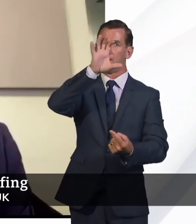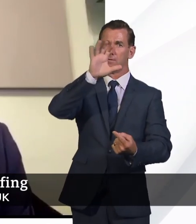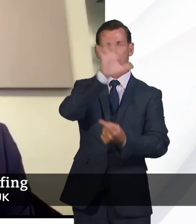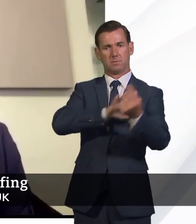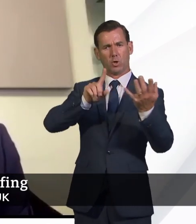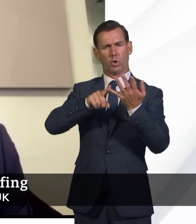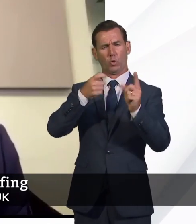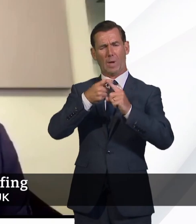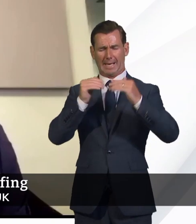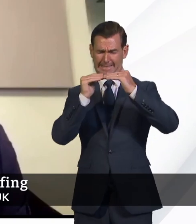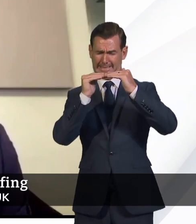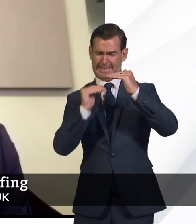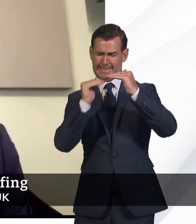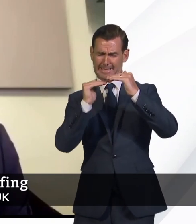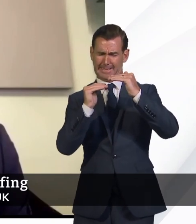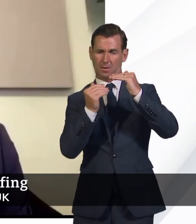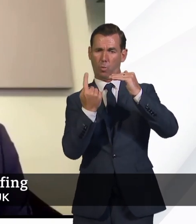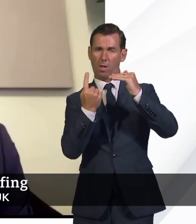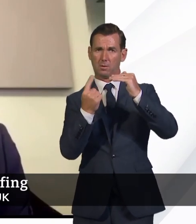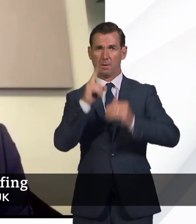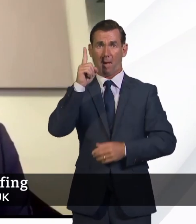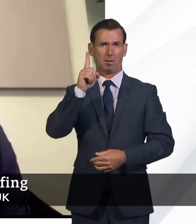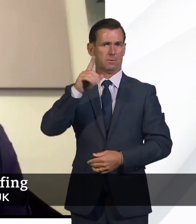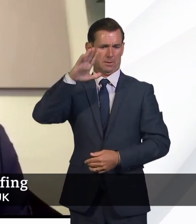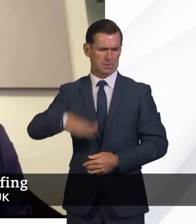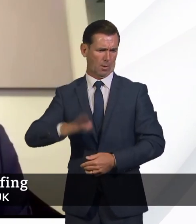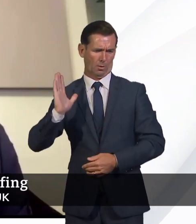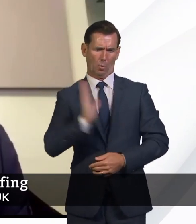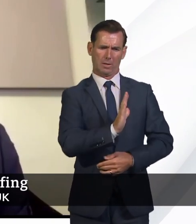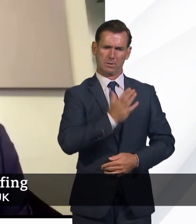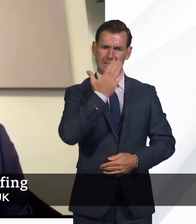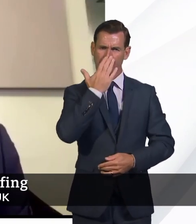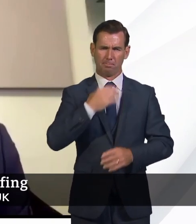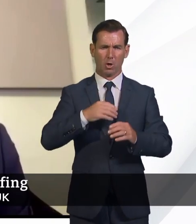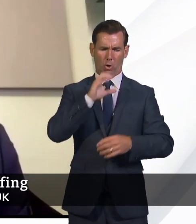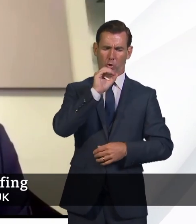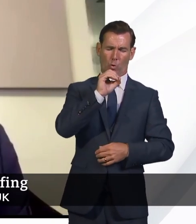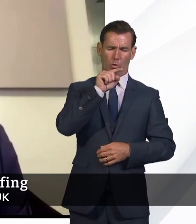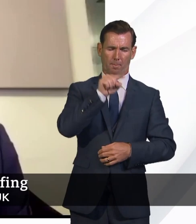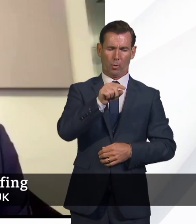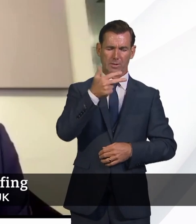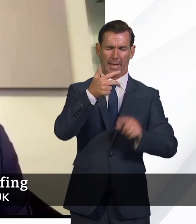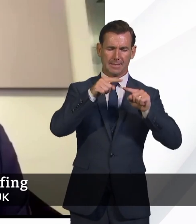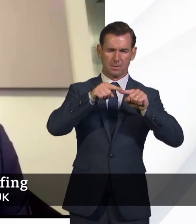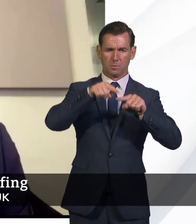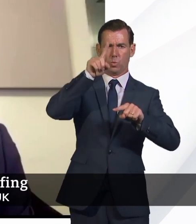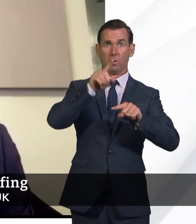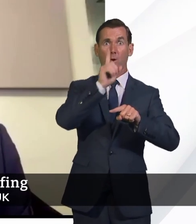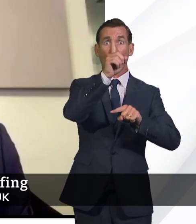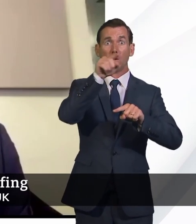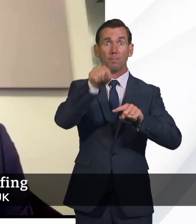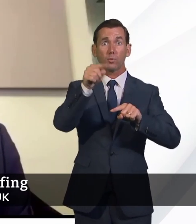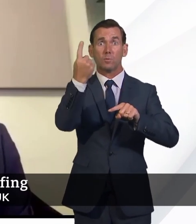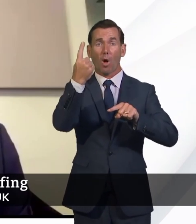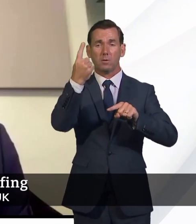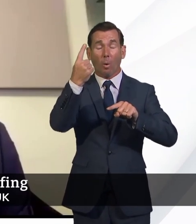one or just below, in the southwest, we've got a range of between 0.8 to 1.1, which takes us above that all